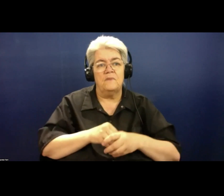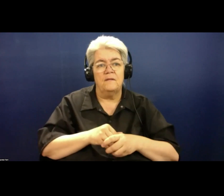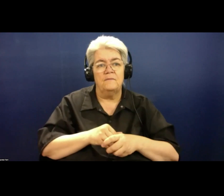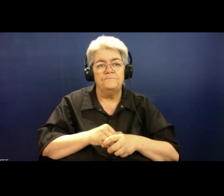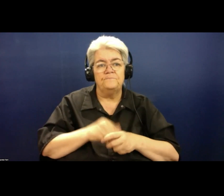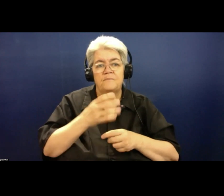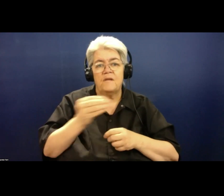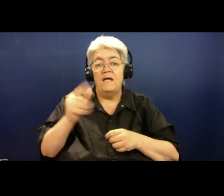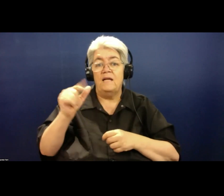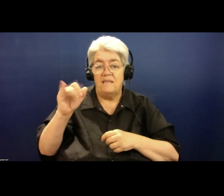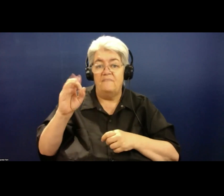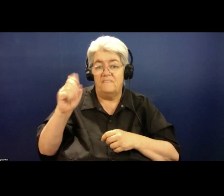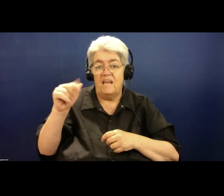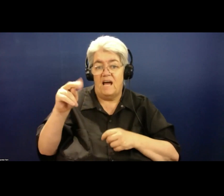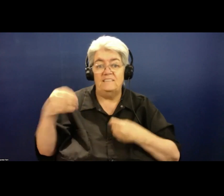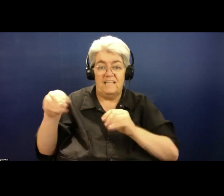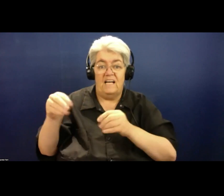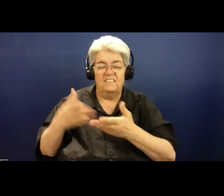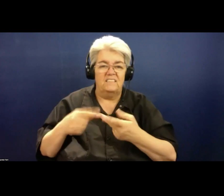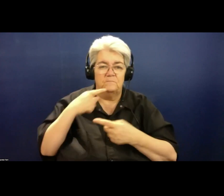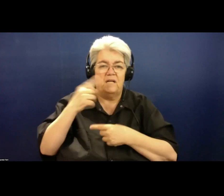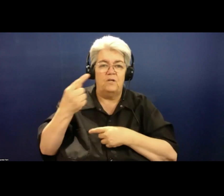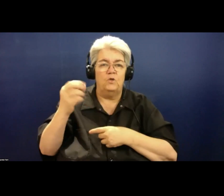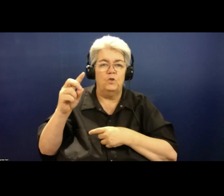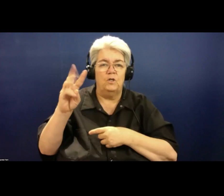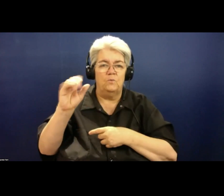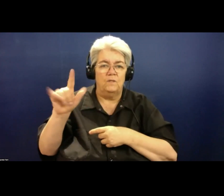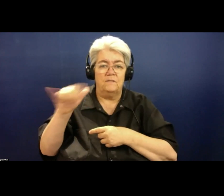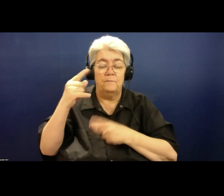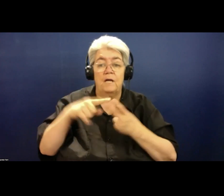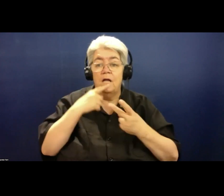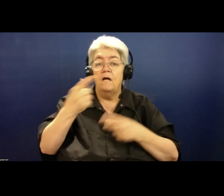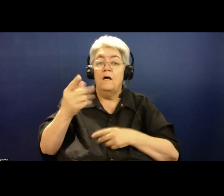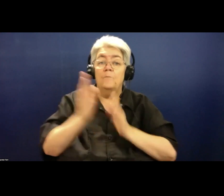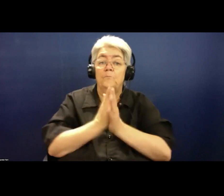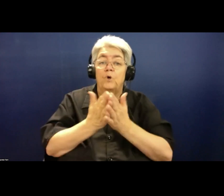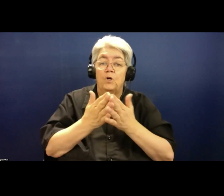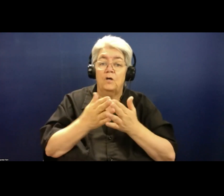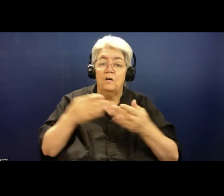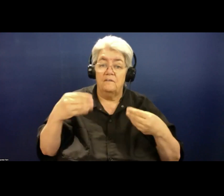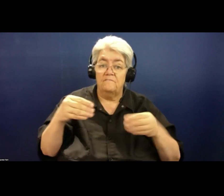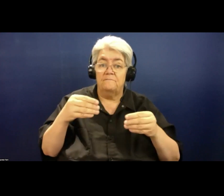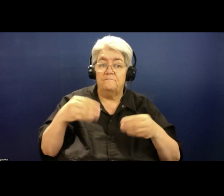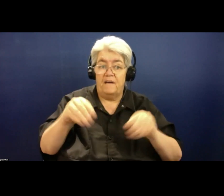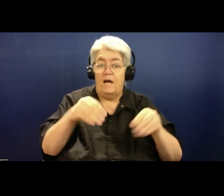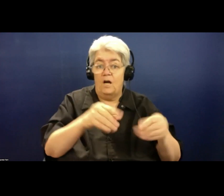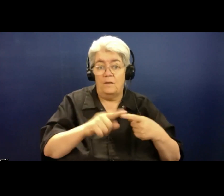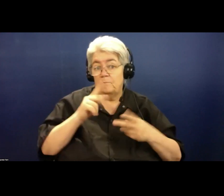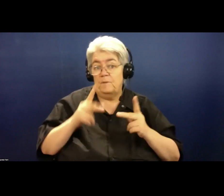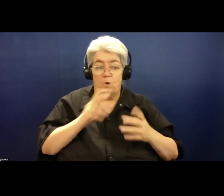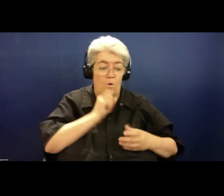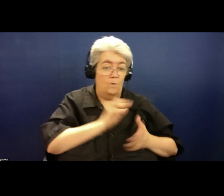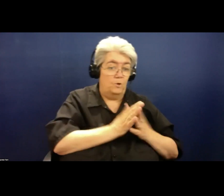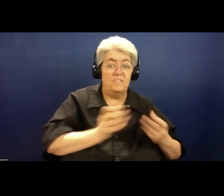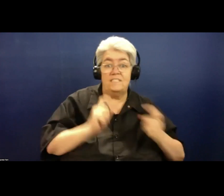By Lifeline, which are fundraisers. Book fairs. This is people literally giving us their old books, and we sell them, and it's quite